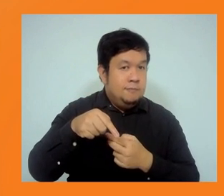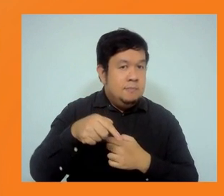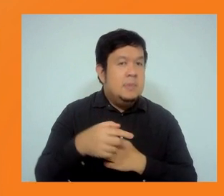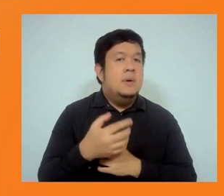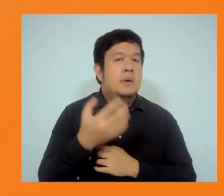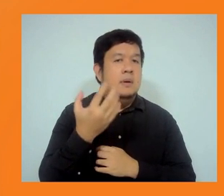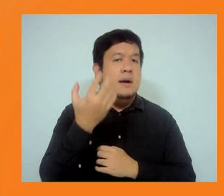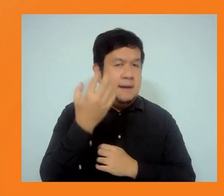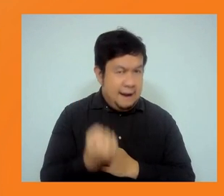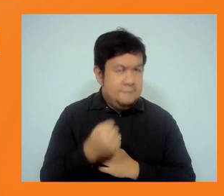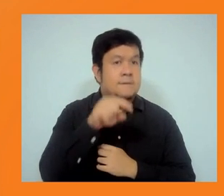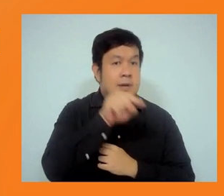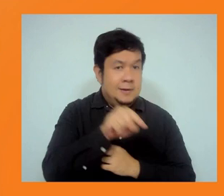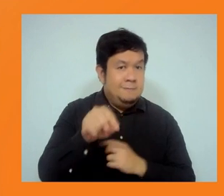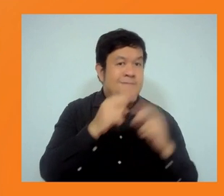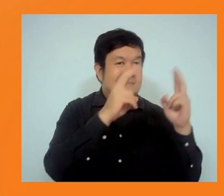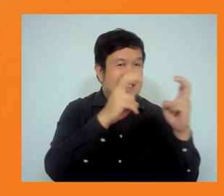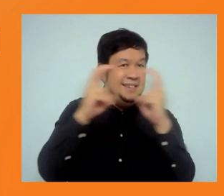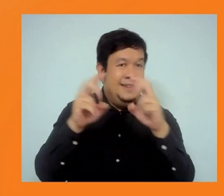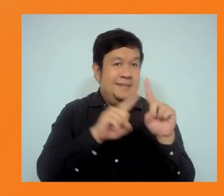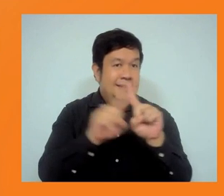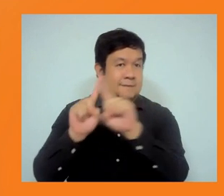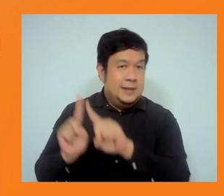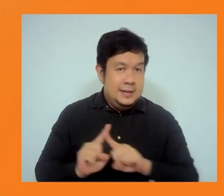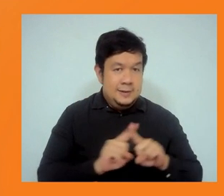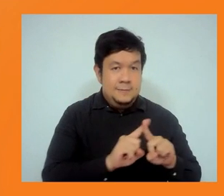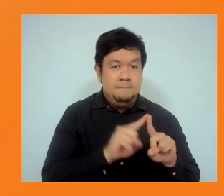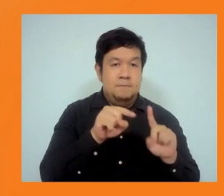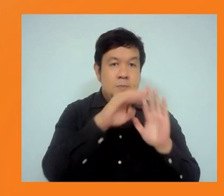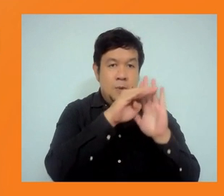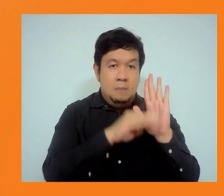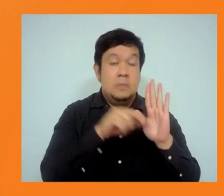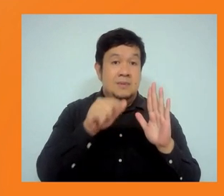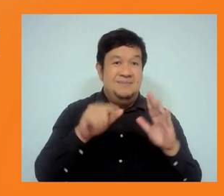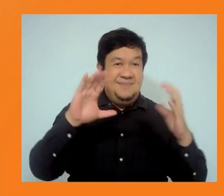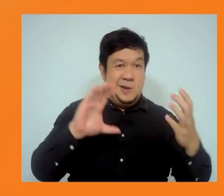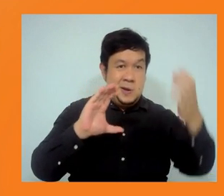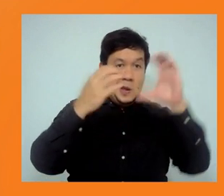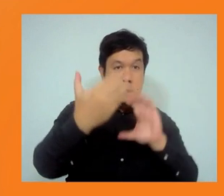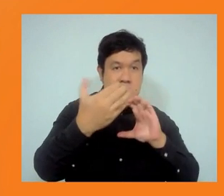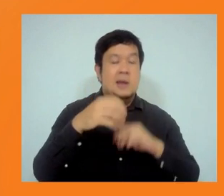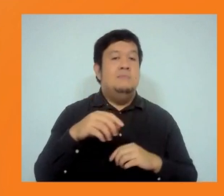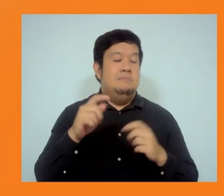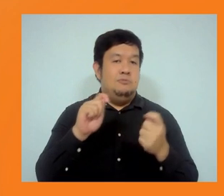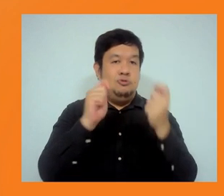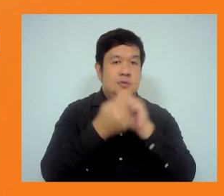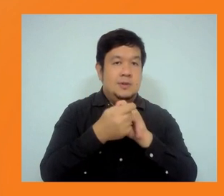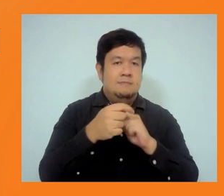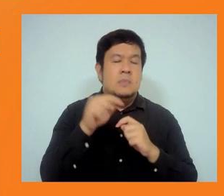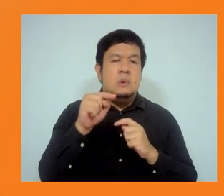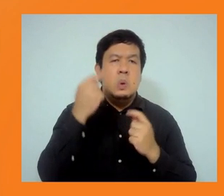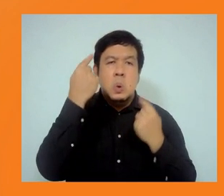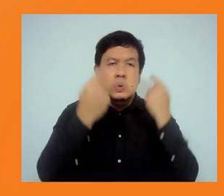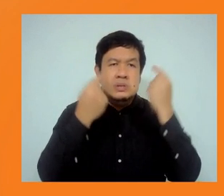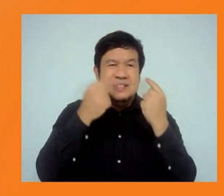First, integration of climate change, and we're in the process of actually now considering to have a separate standard on climate change.